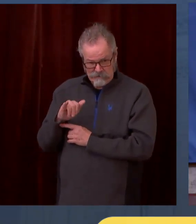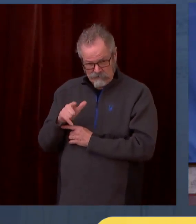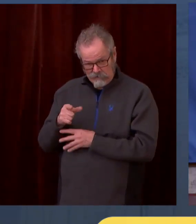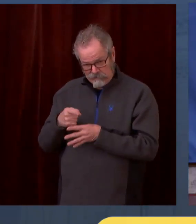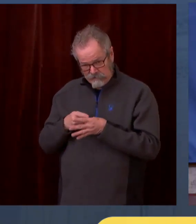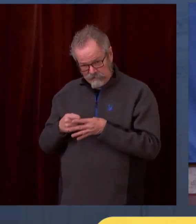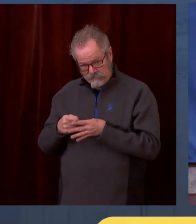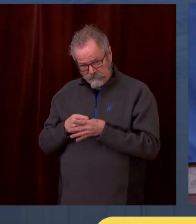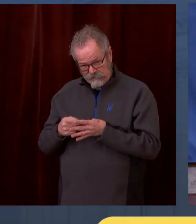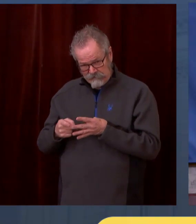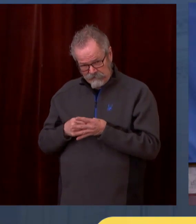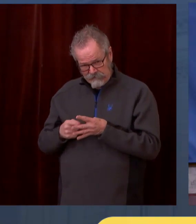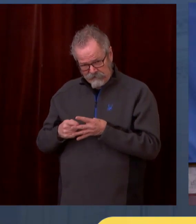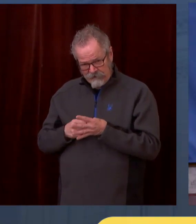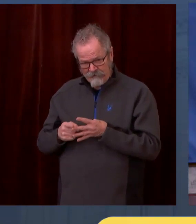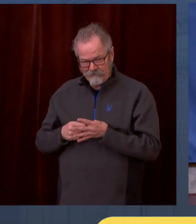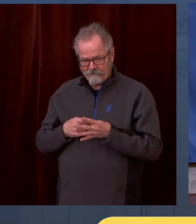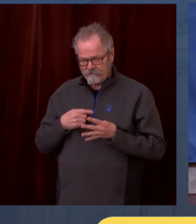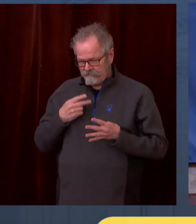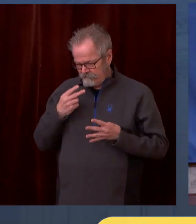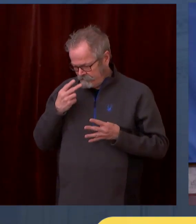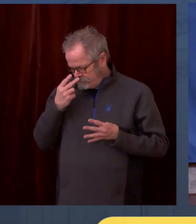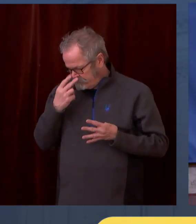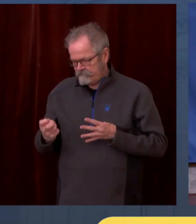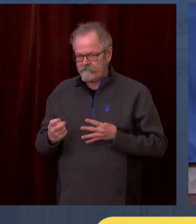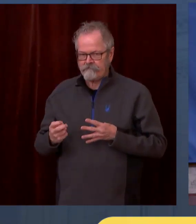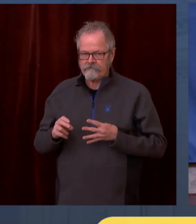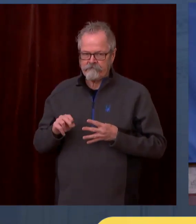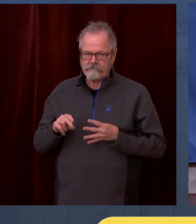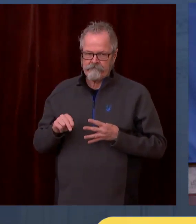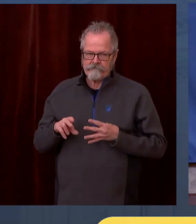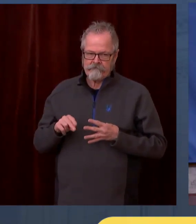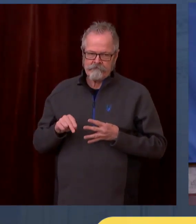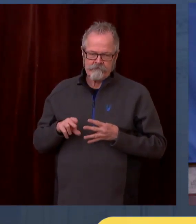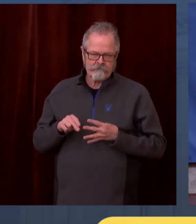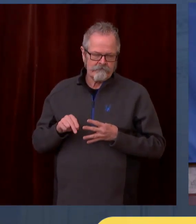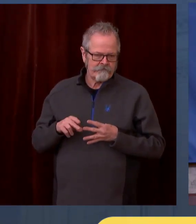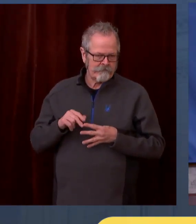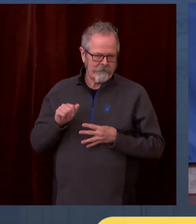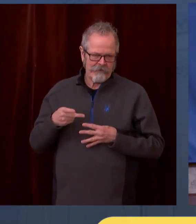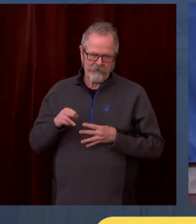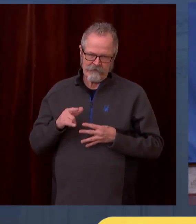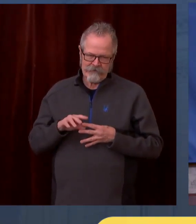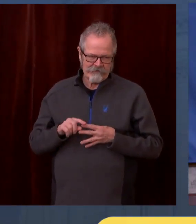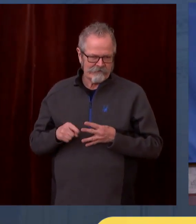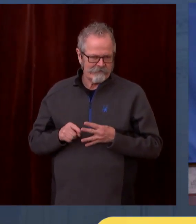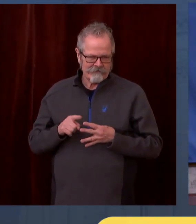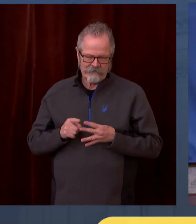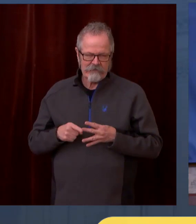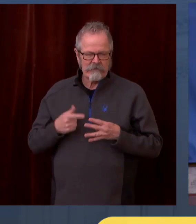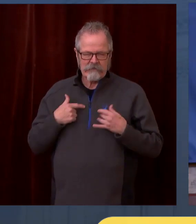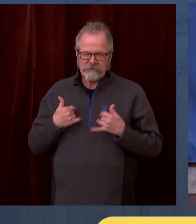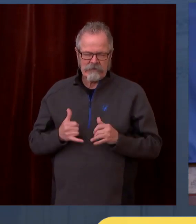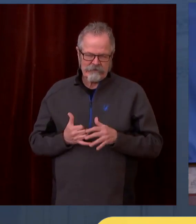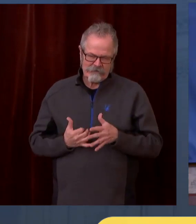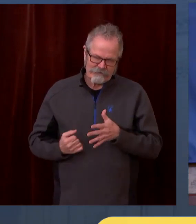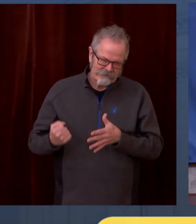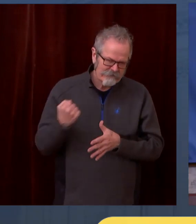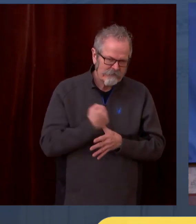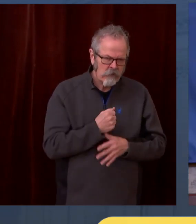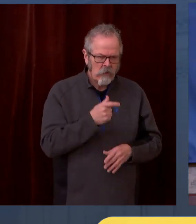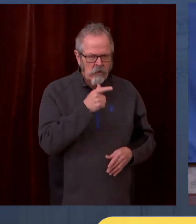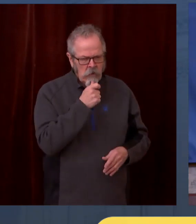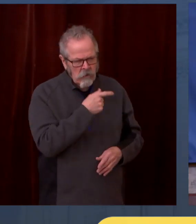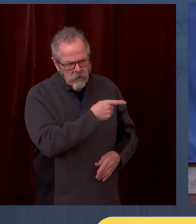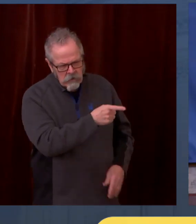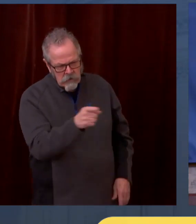need to get these folks who are most at risk today, which are the folks with comorbidities and the like, including some of